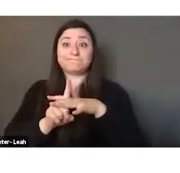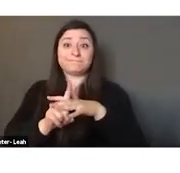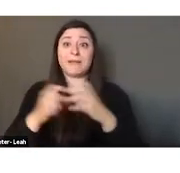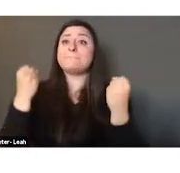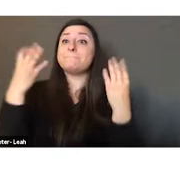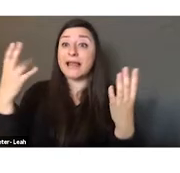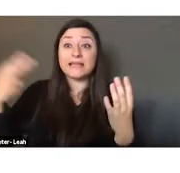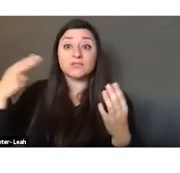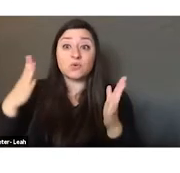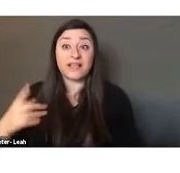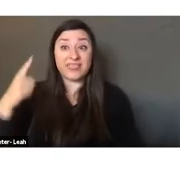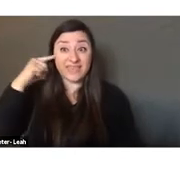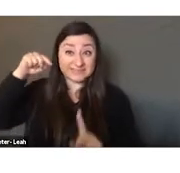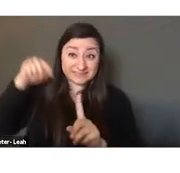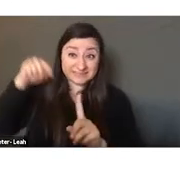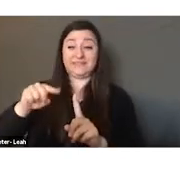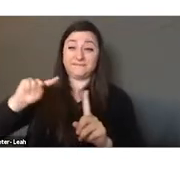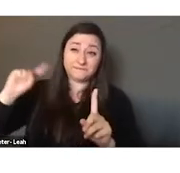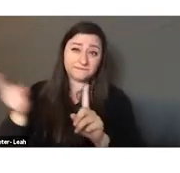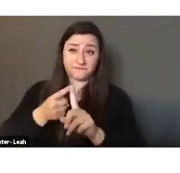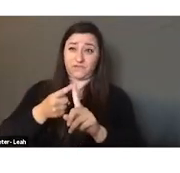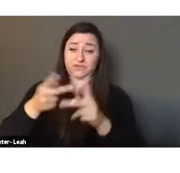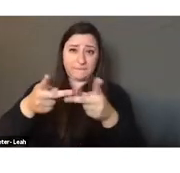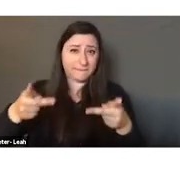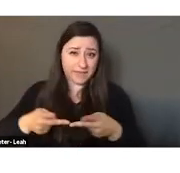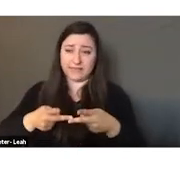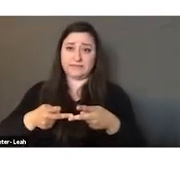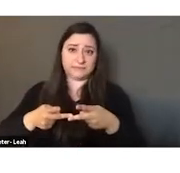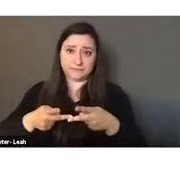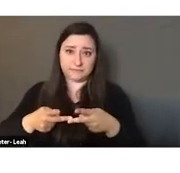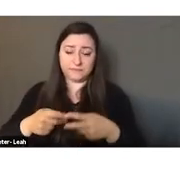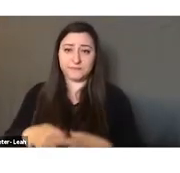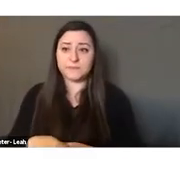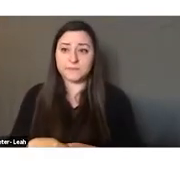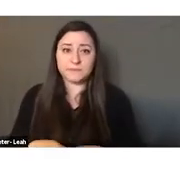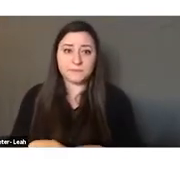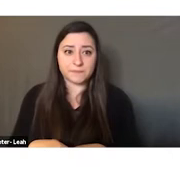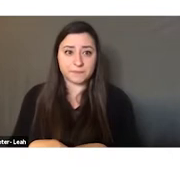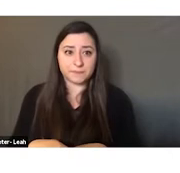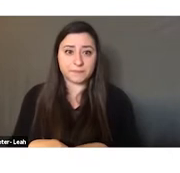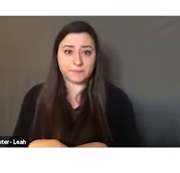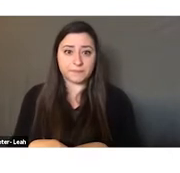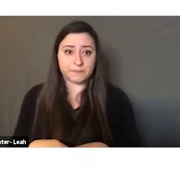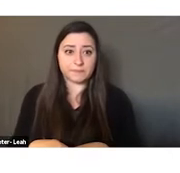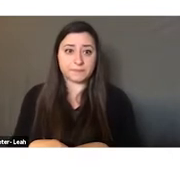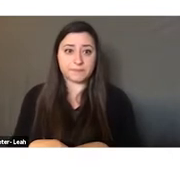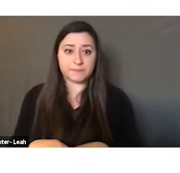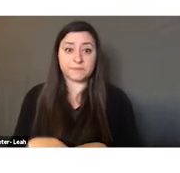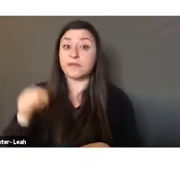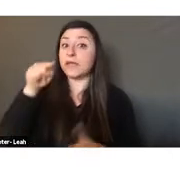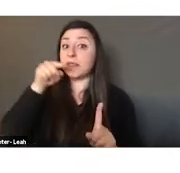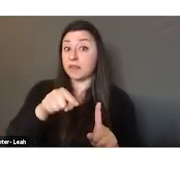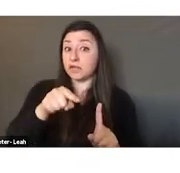do think that it was the place where it first emerged. This is a